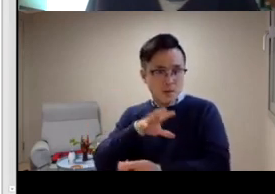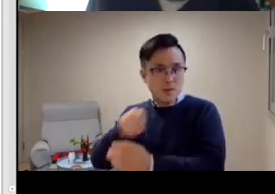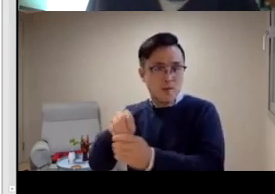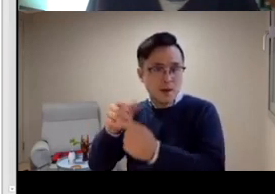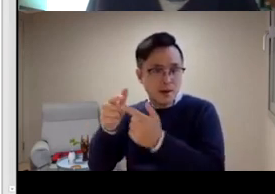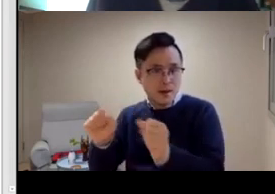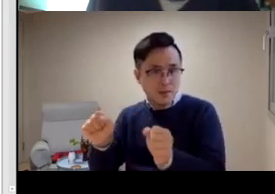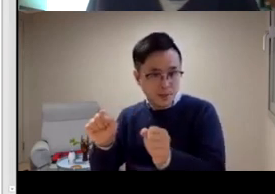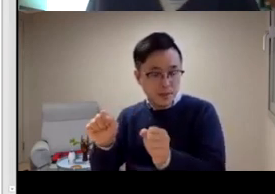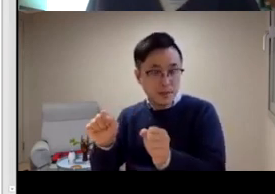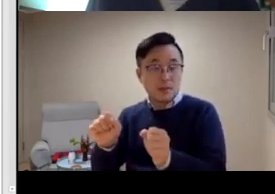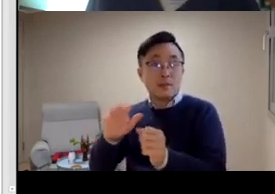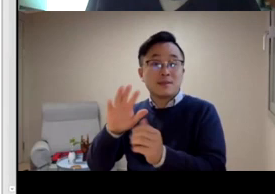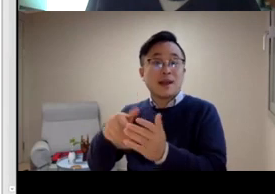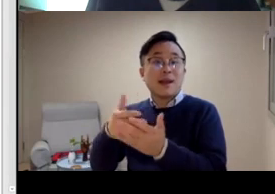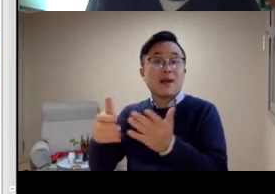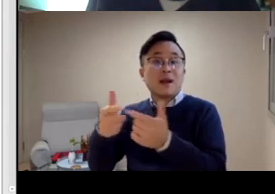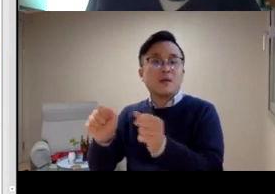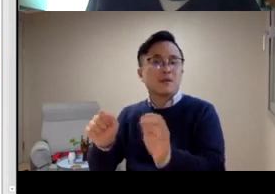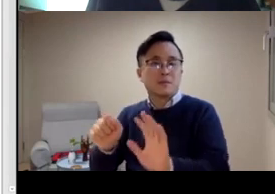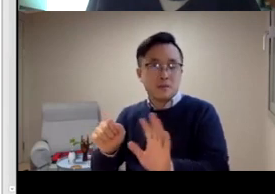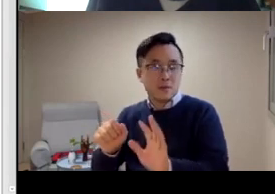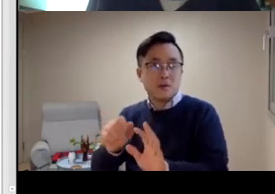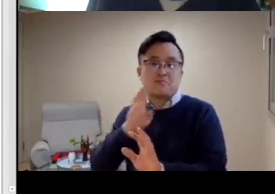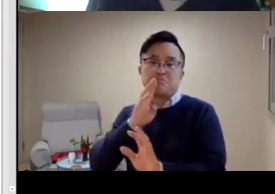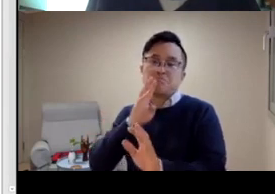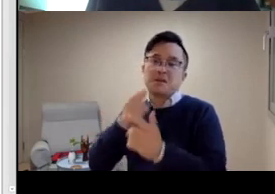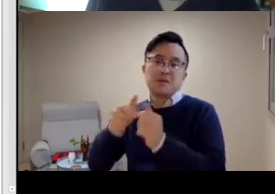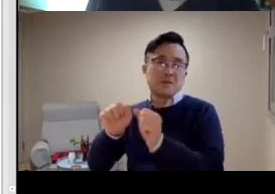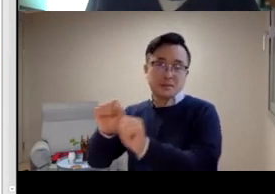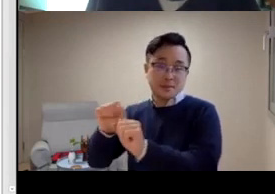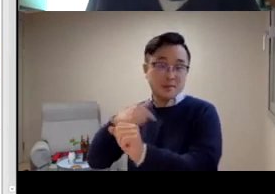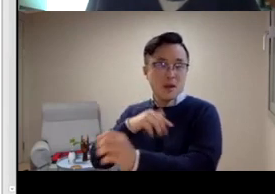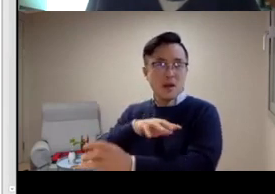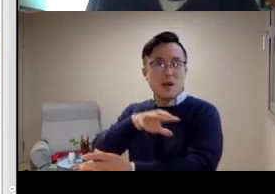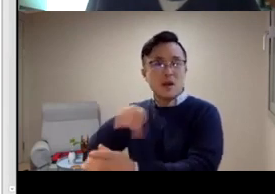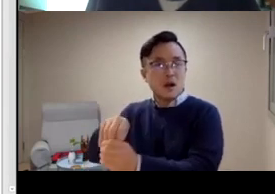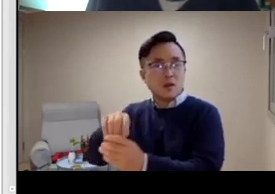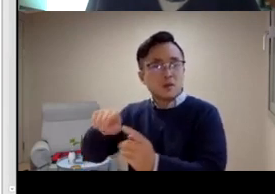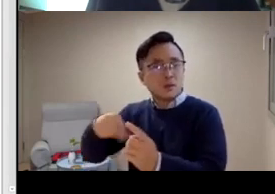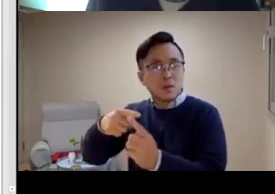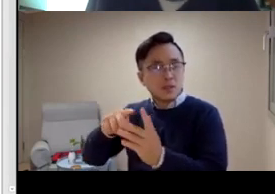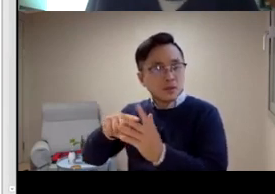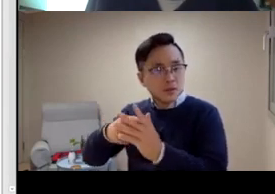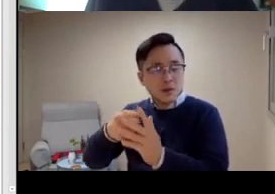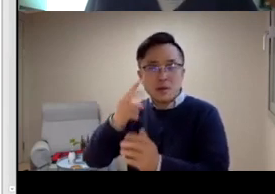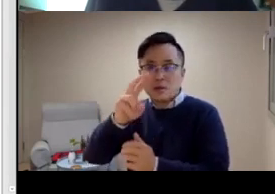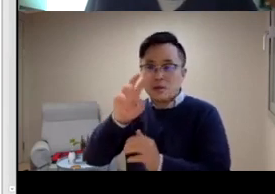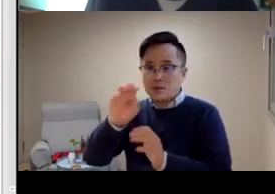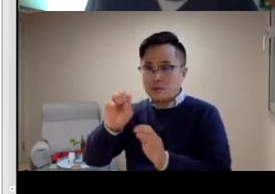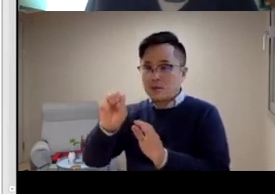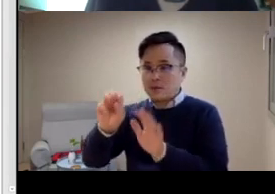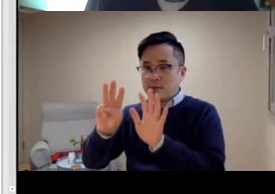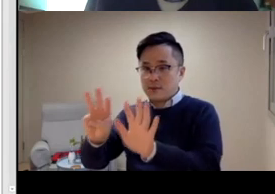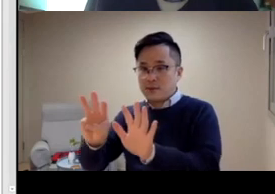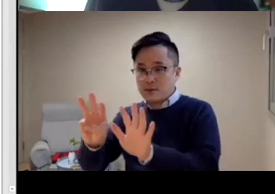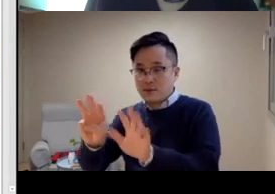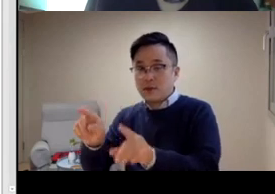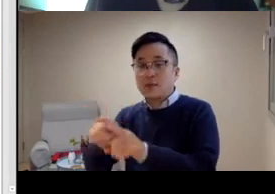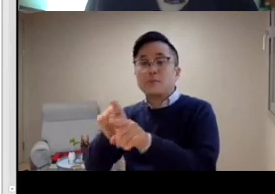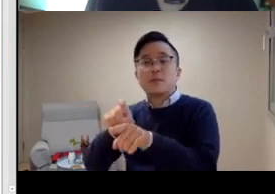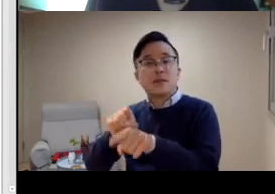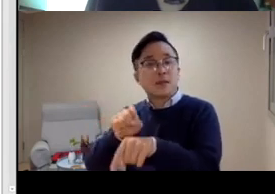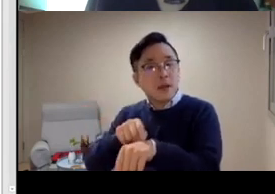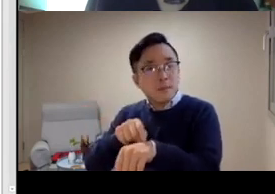And I said, I think that I need to stay here in Korea. And I'm going to do my further research on linguistics there in